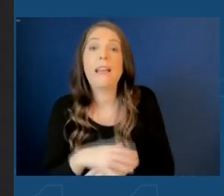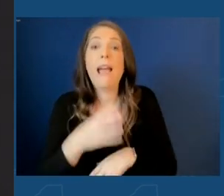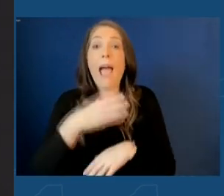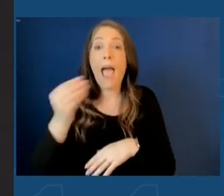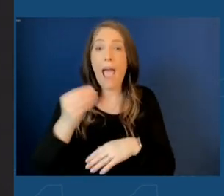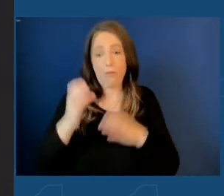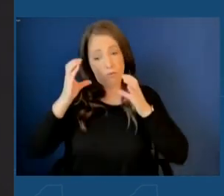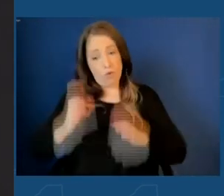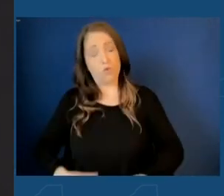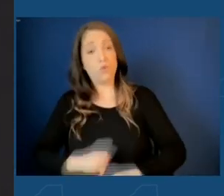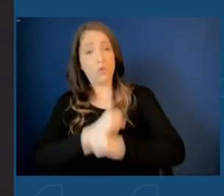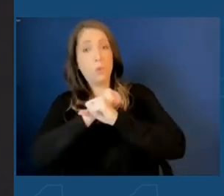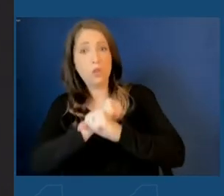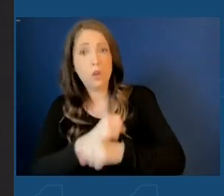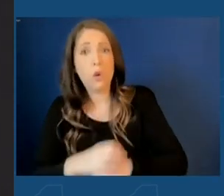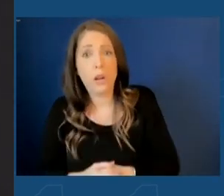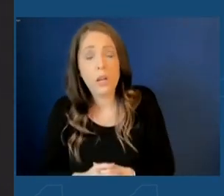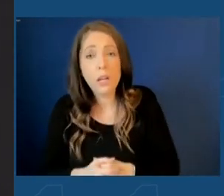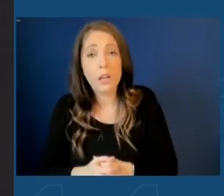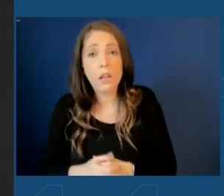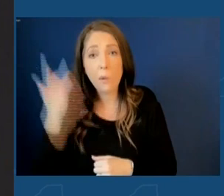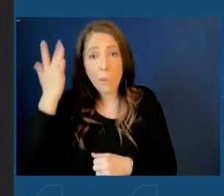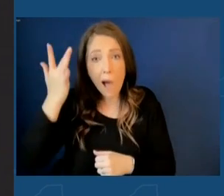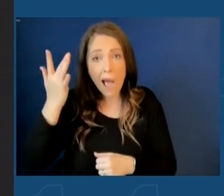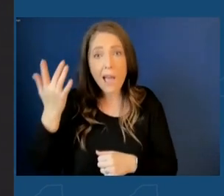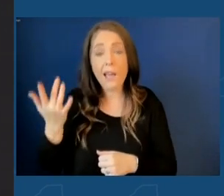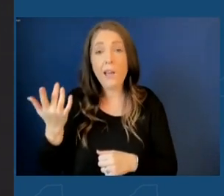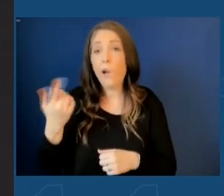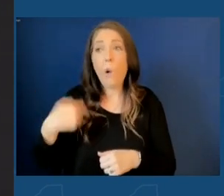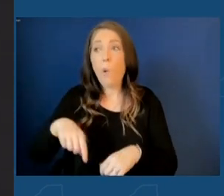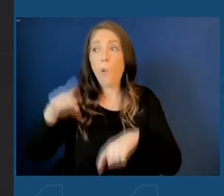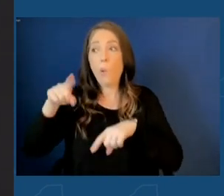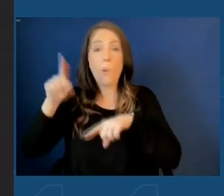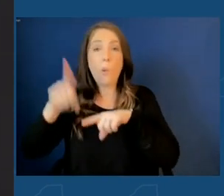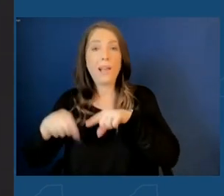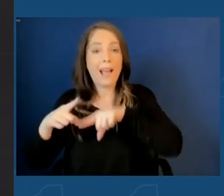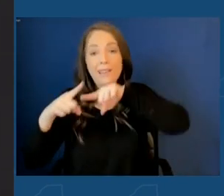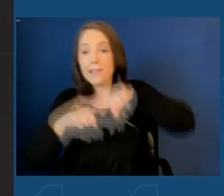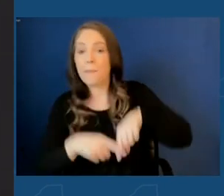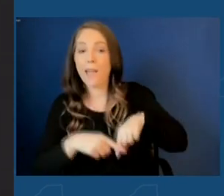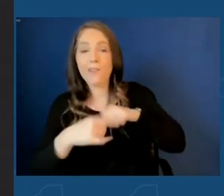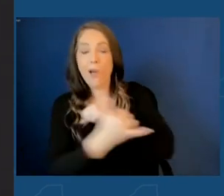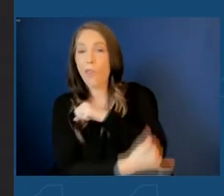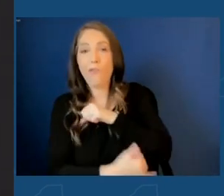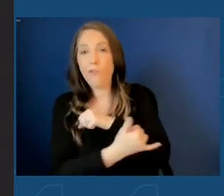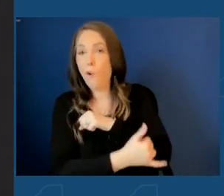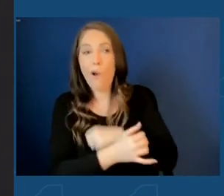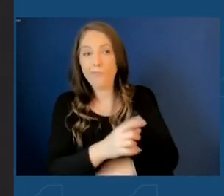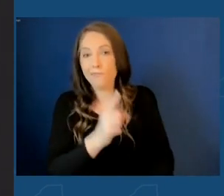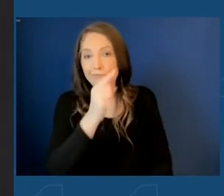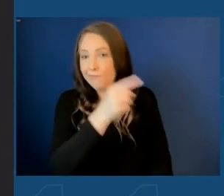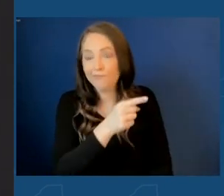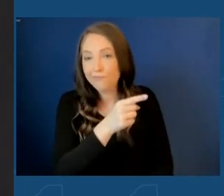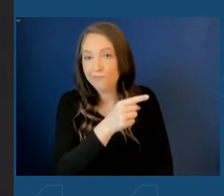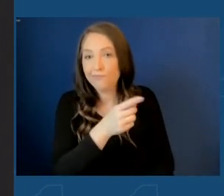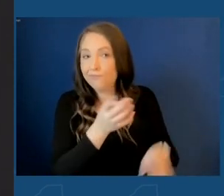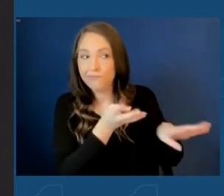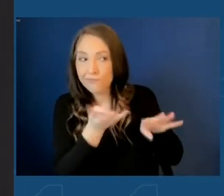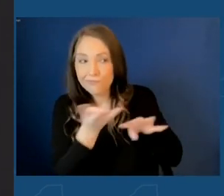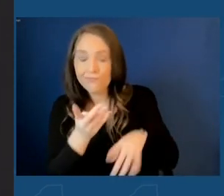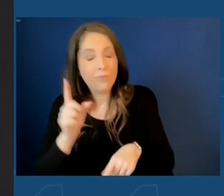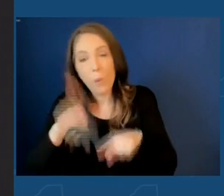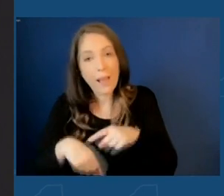consumer security. Because we cannot count on the foreign supply chains any longer. To keep them running, we must